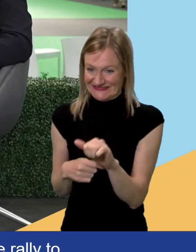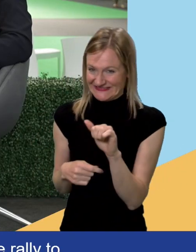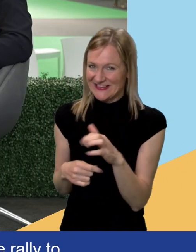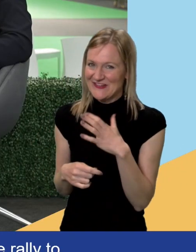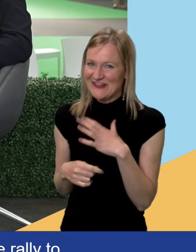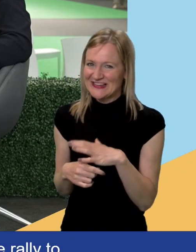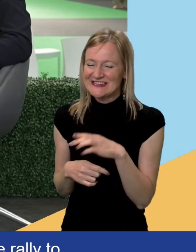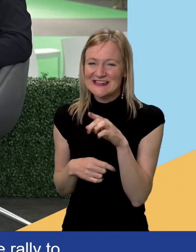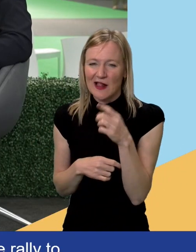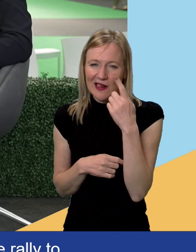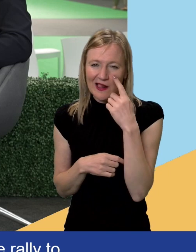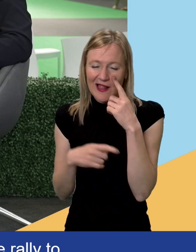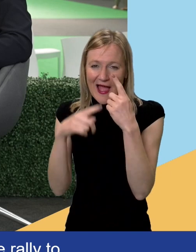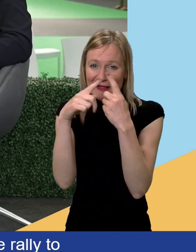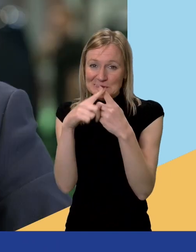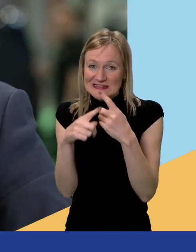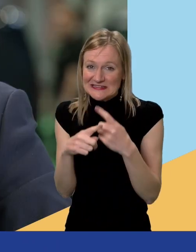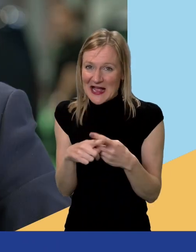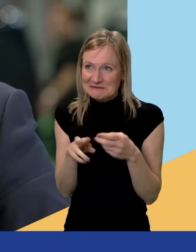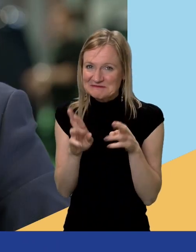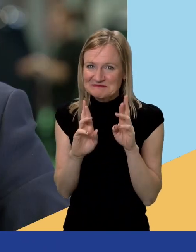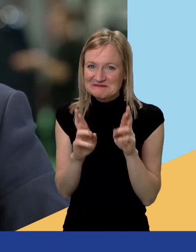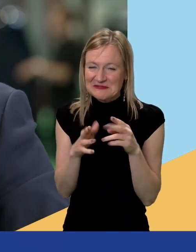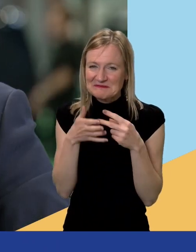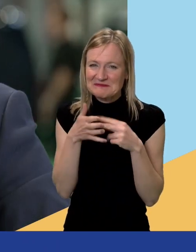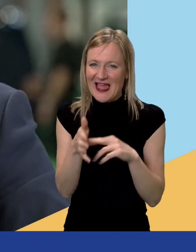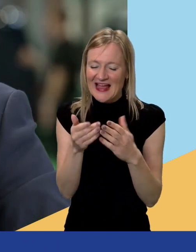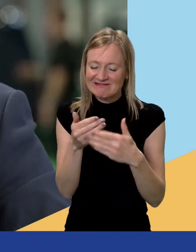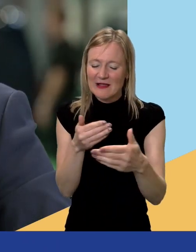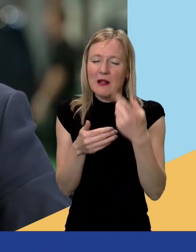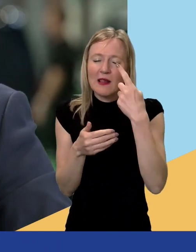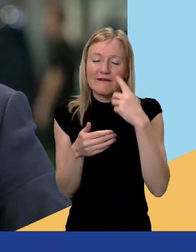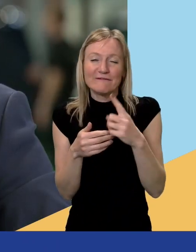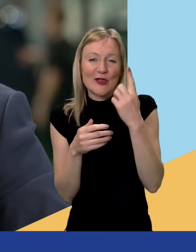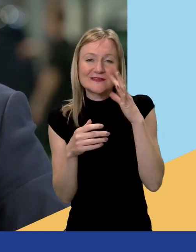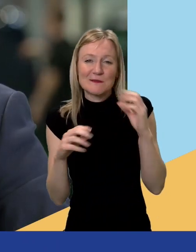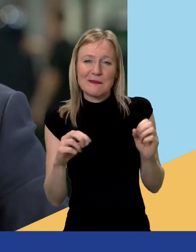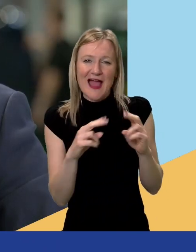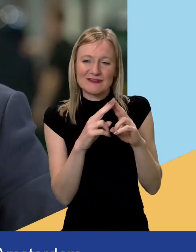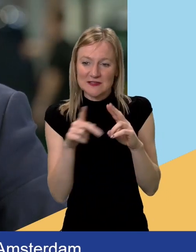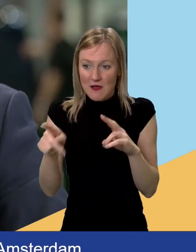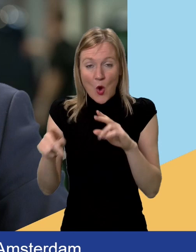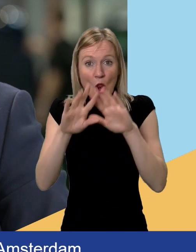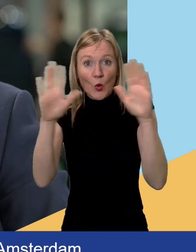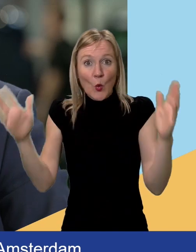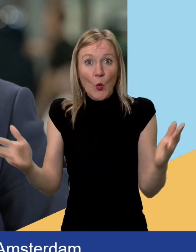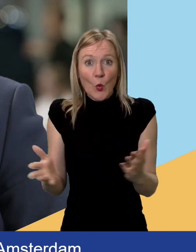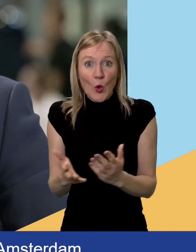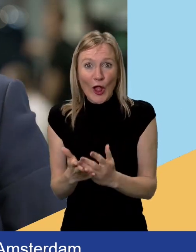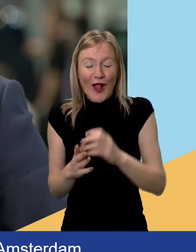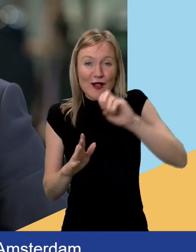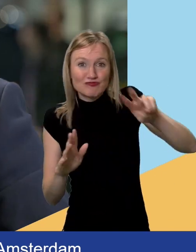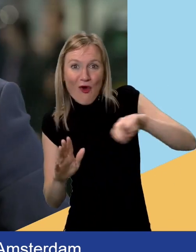potentially, an Amsterdam event, which will be great fun. But we'll see how we get on with Paris. You're not going to do a world charge one yet.